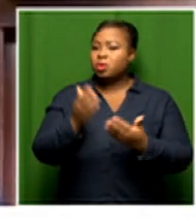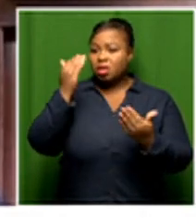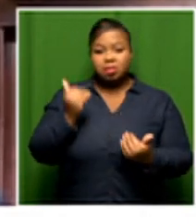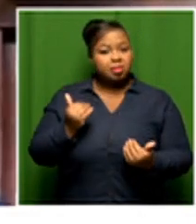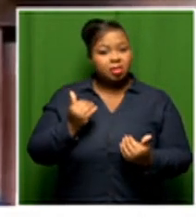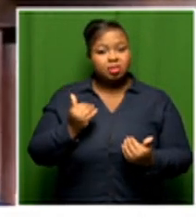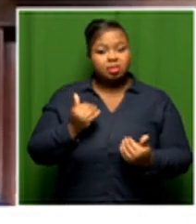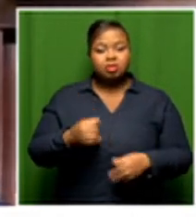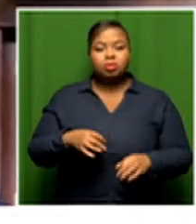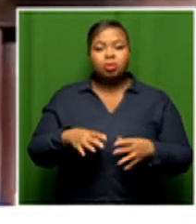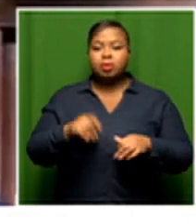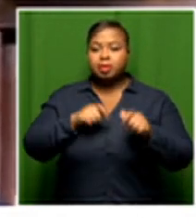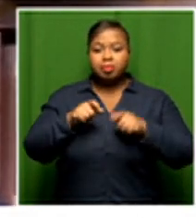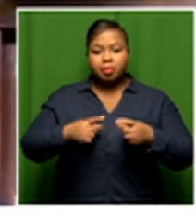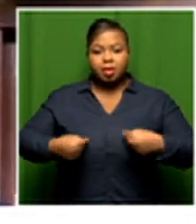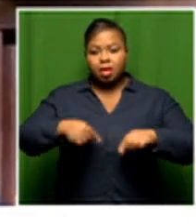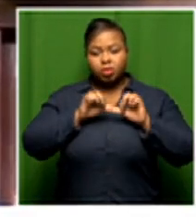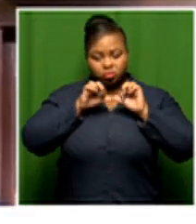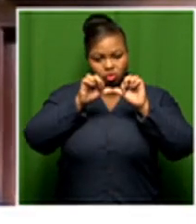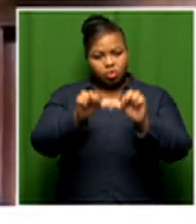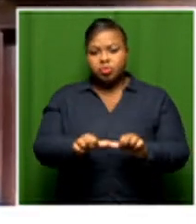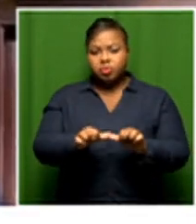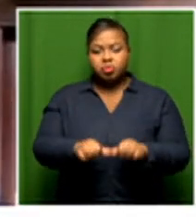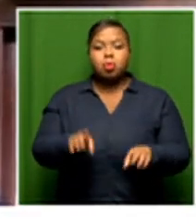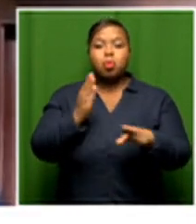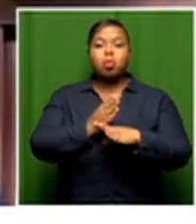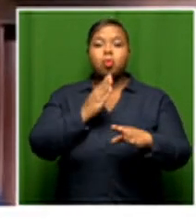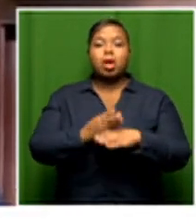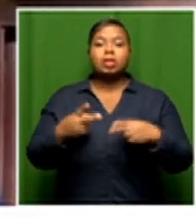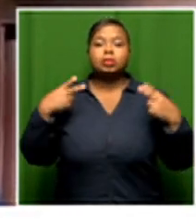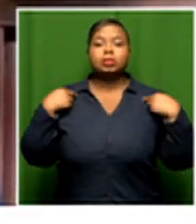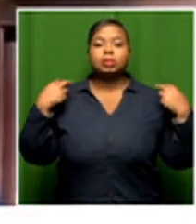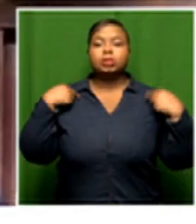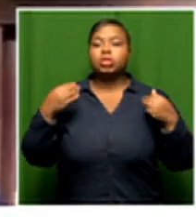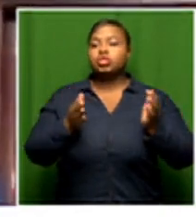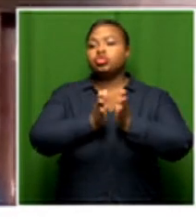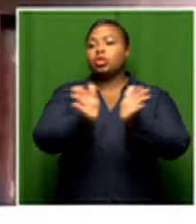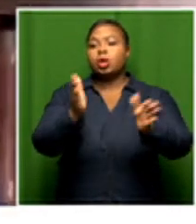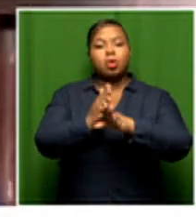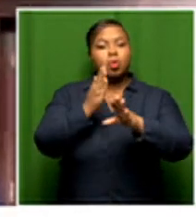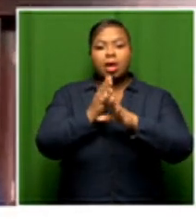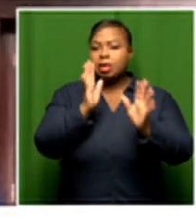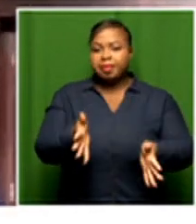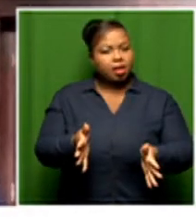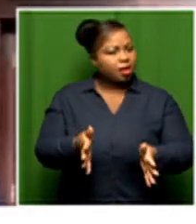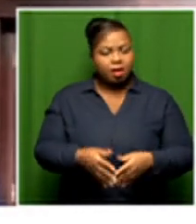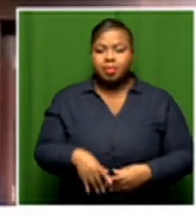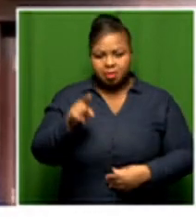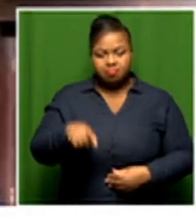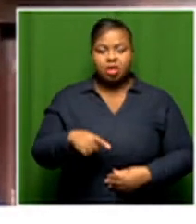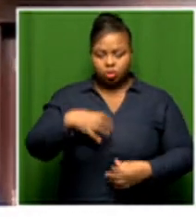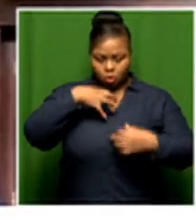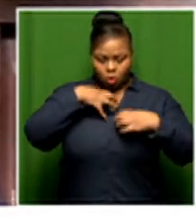people to continue to be employed as general workers and security people but we want them to be producers of the material